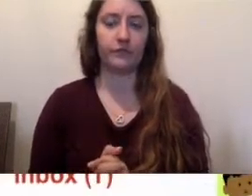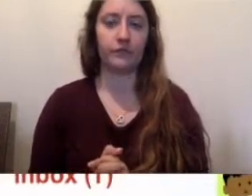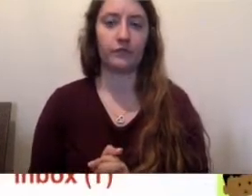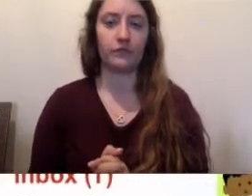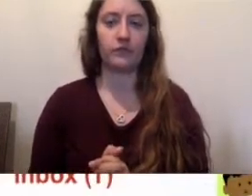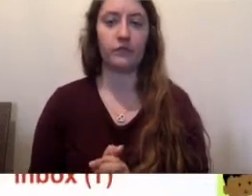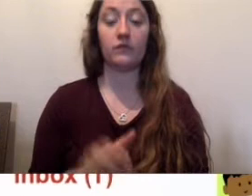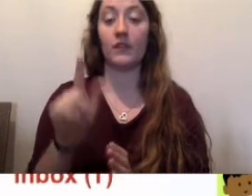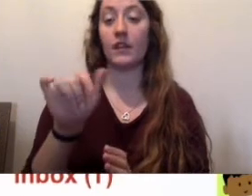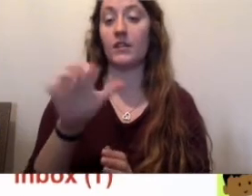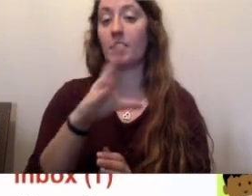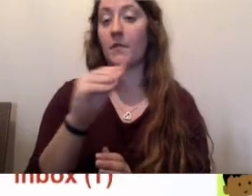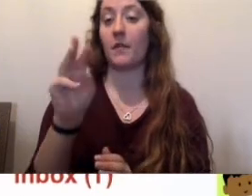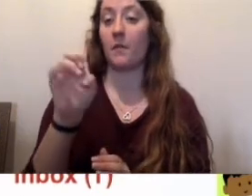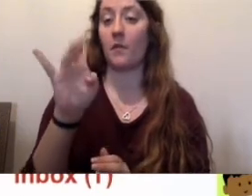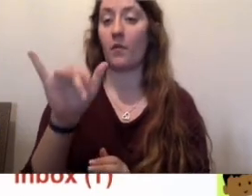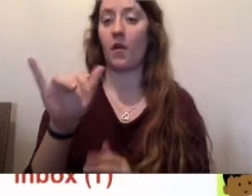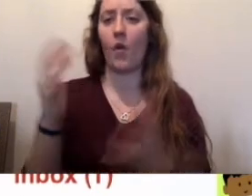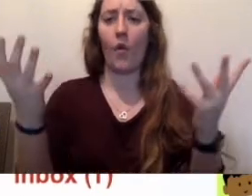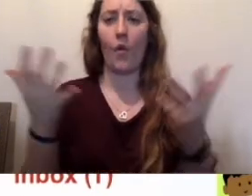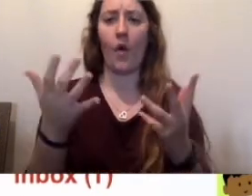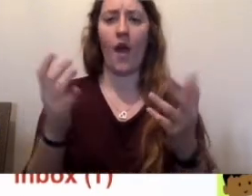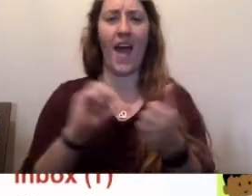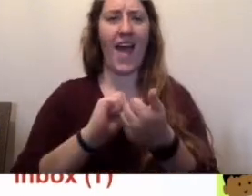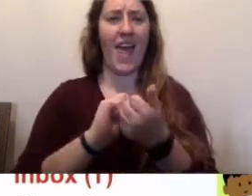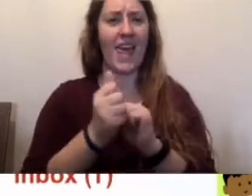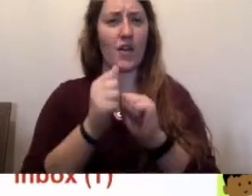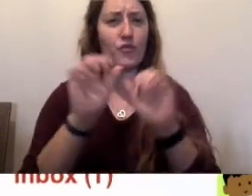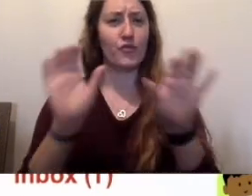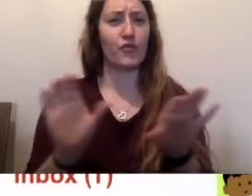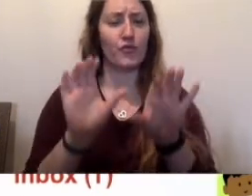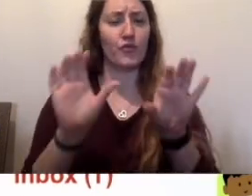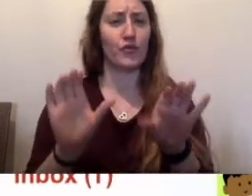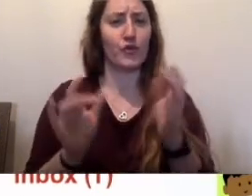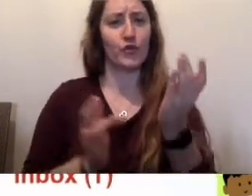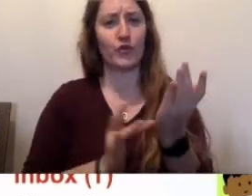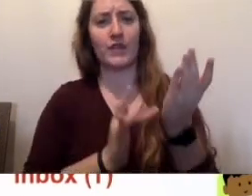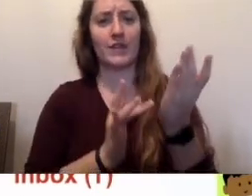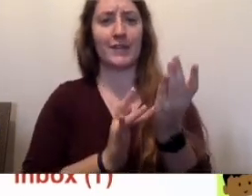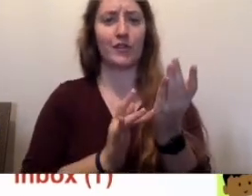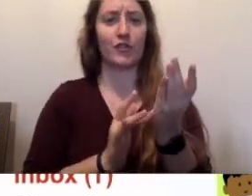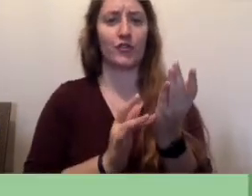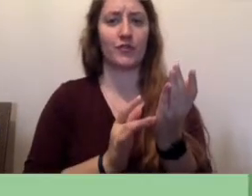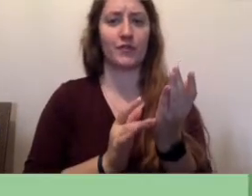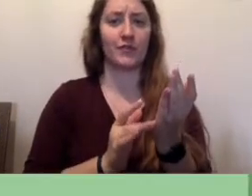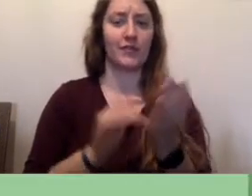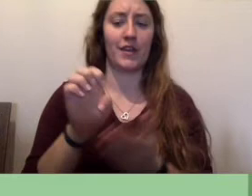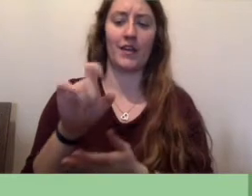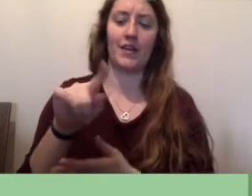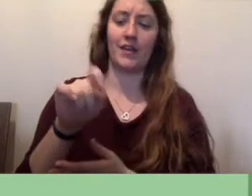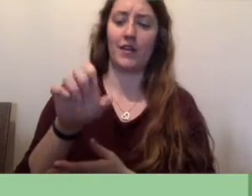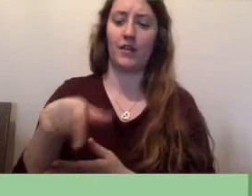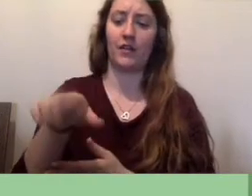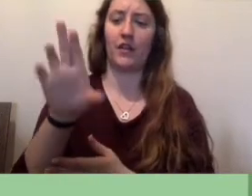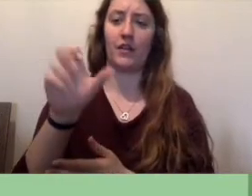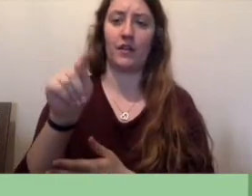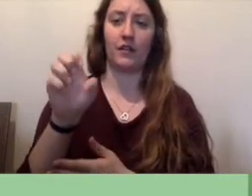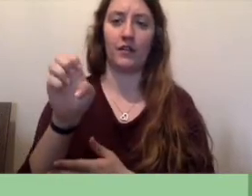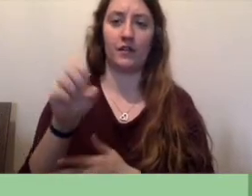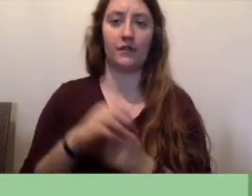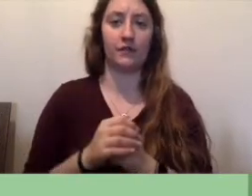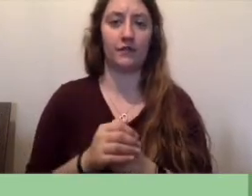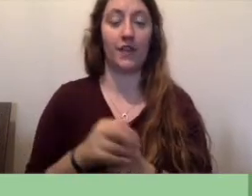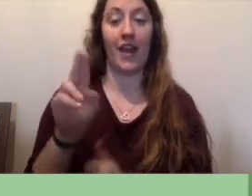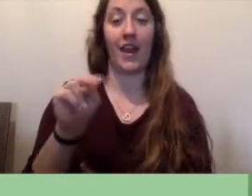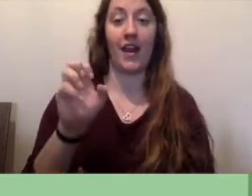To Tim and Moby. What's the deal with digital etiquette? From George. Digital etiquette, or